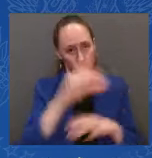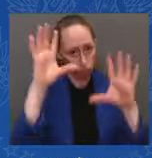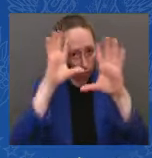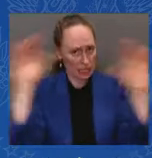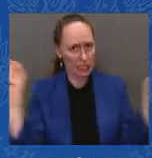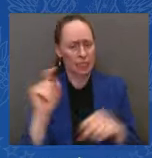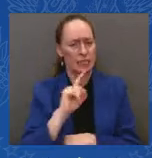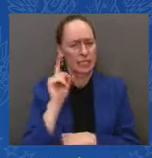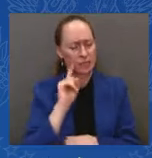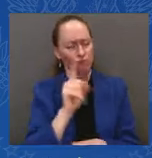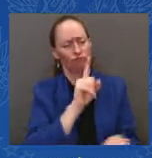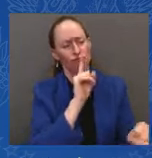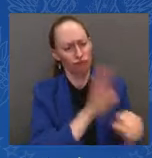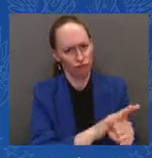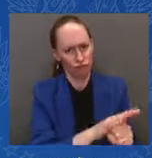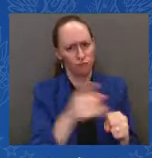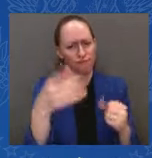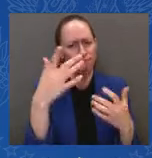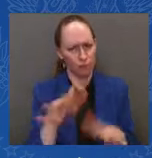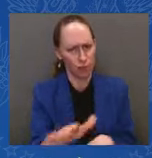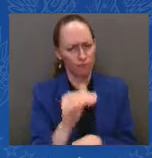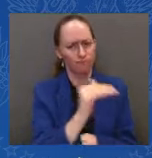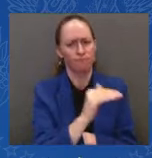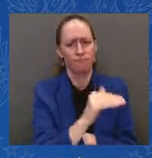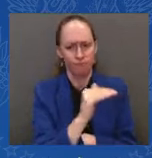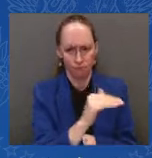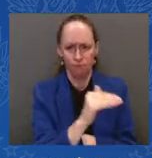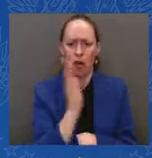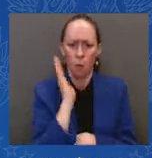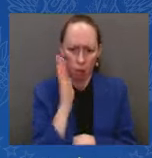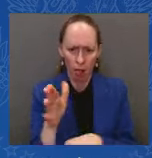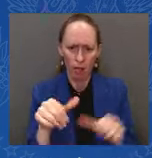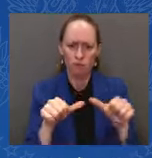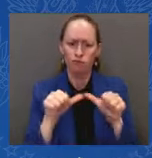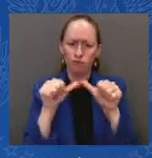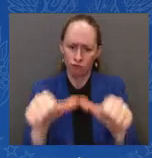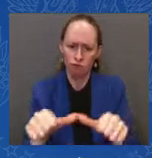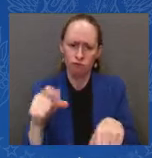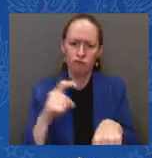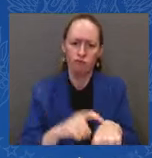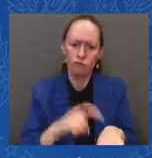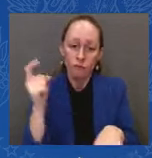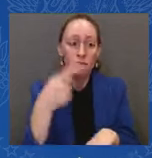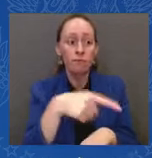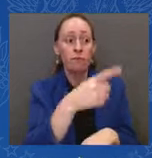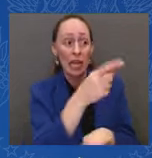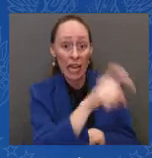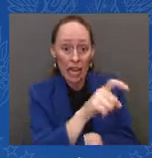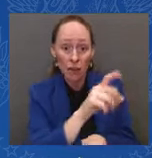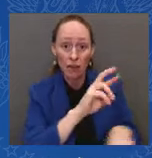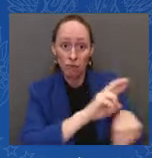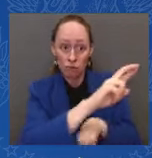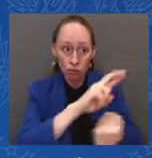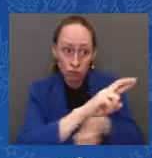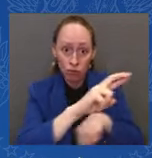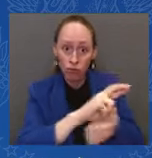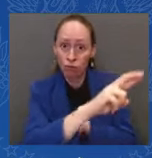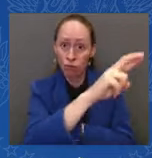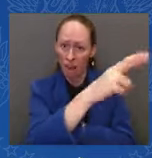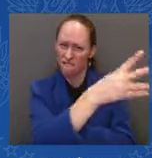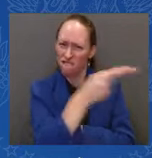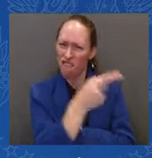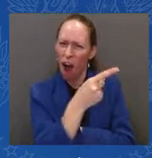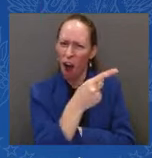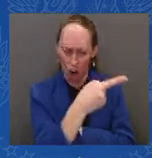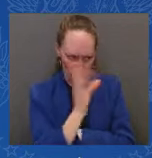would provide, at the comes, the long-range missiles for Ukraine? The- I have spoken with Zelenskyy,